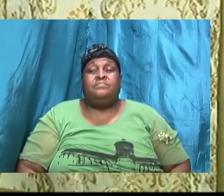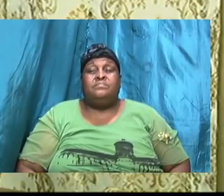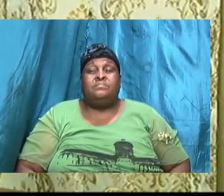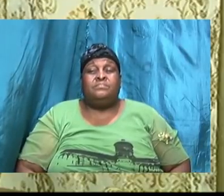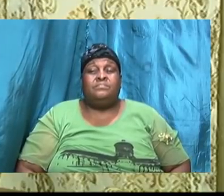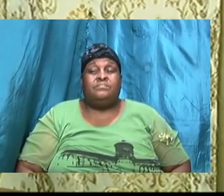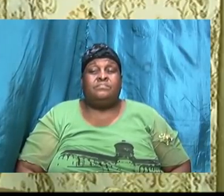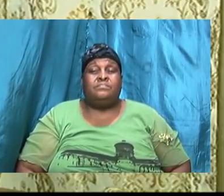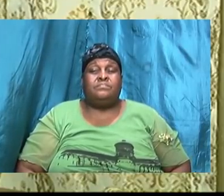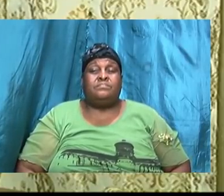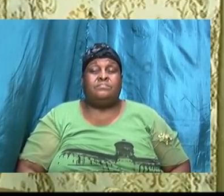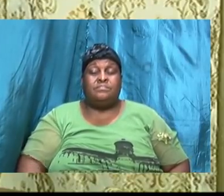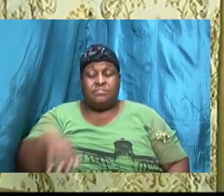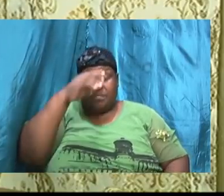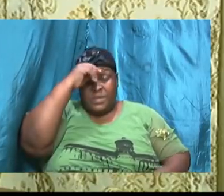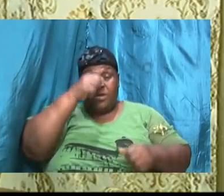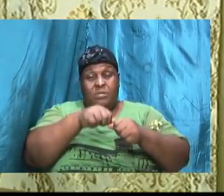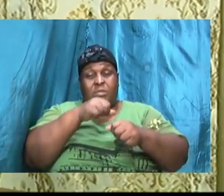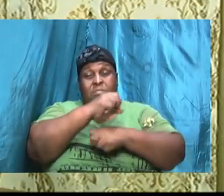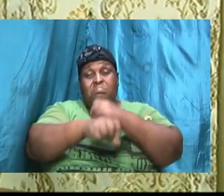I remember years ago